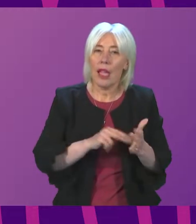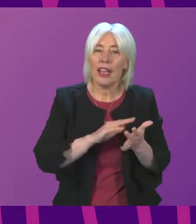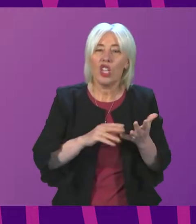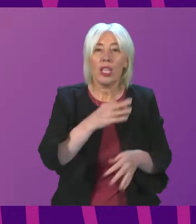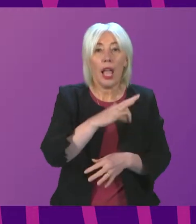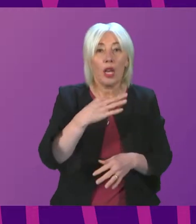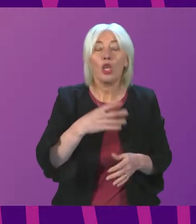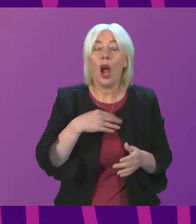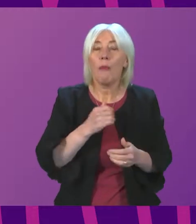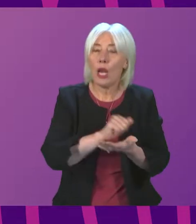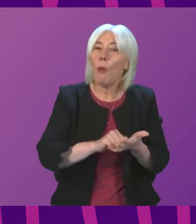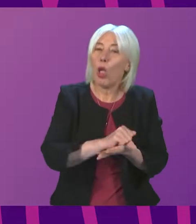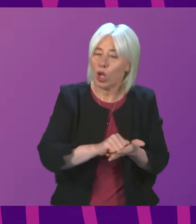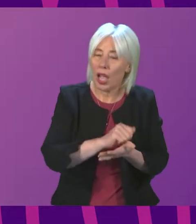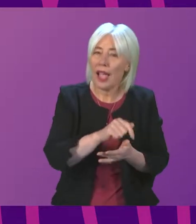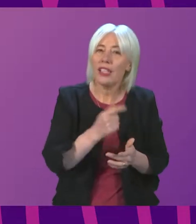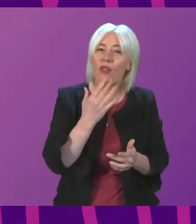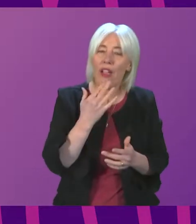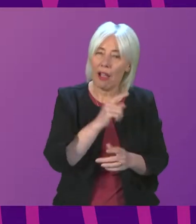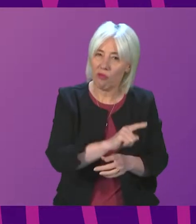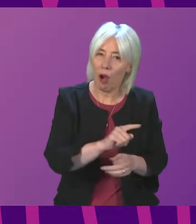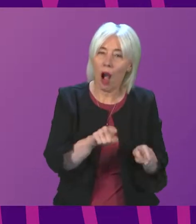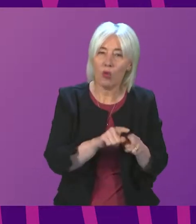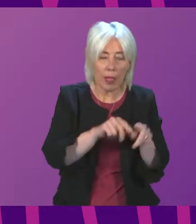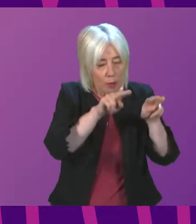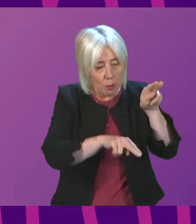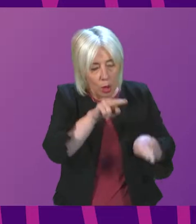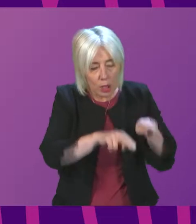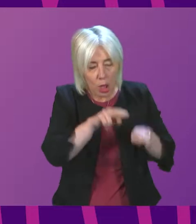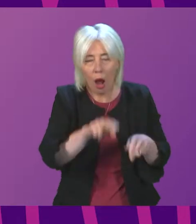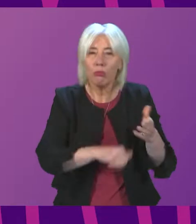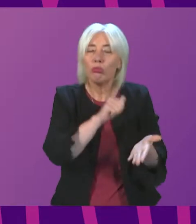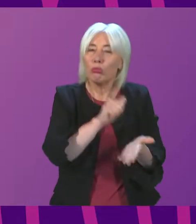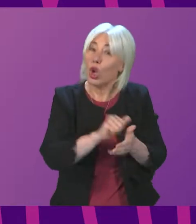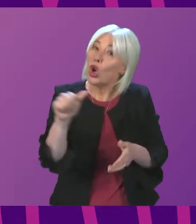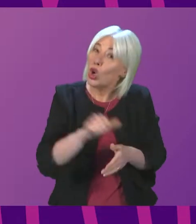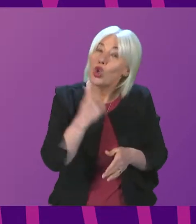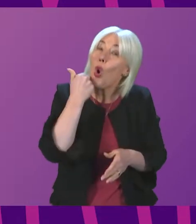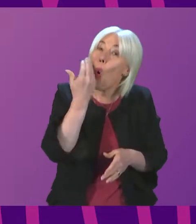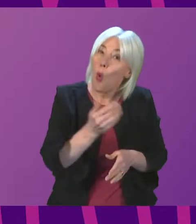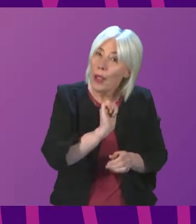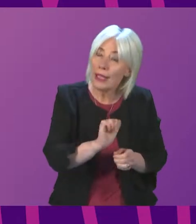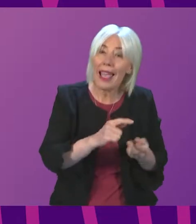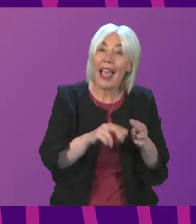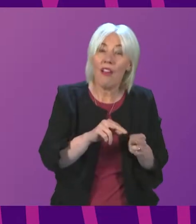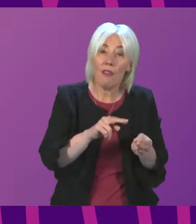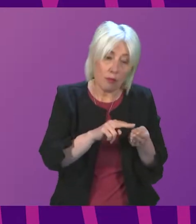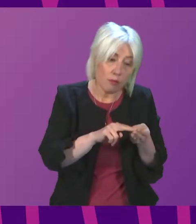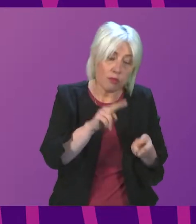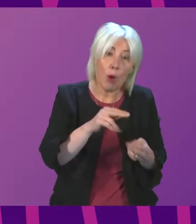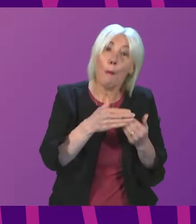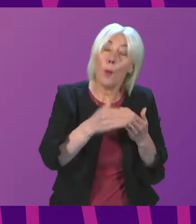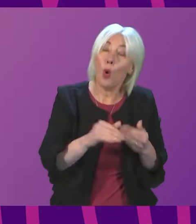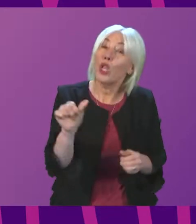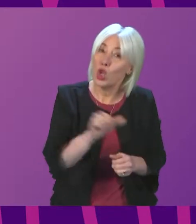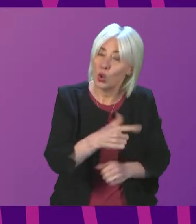this error and has undertaken the appropriate monitoring that should always be carried out when someone is given more than the recommended dose of a